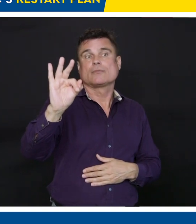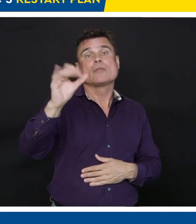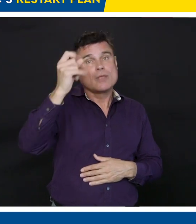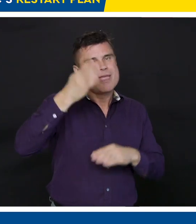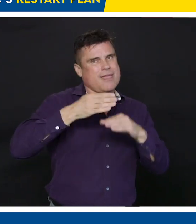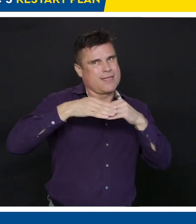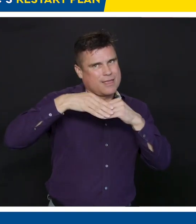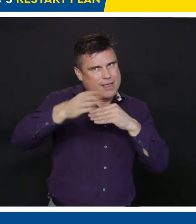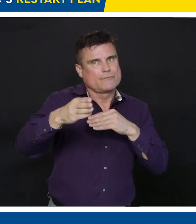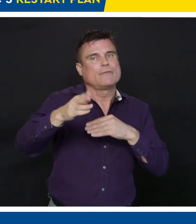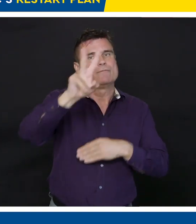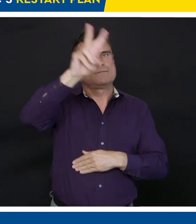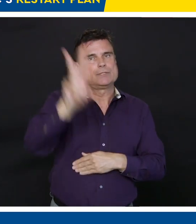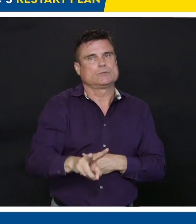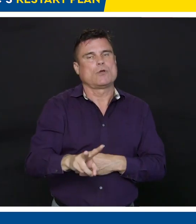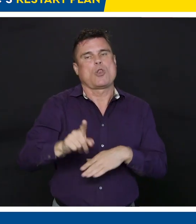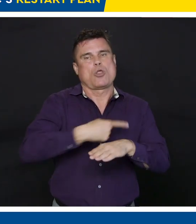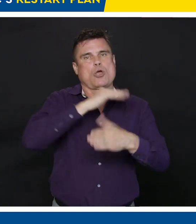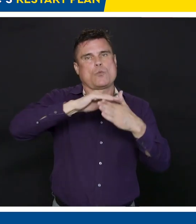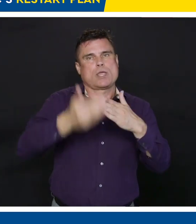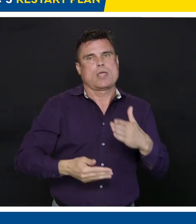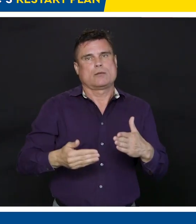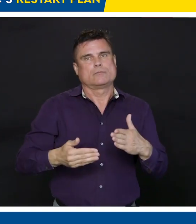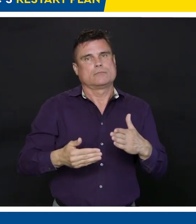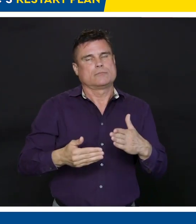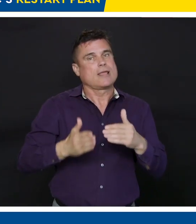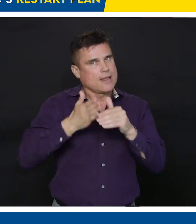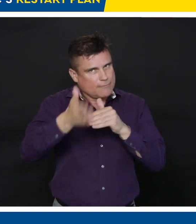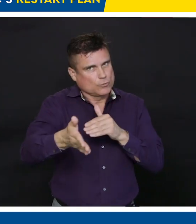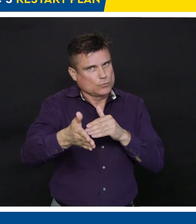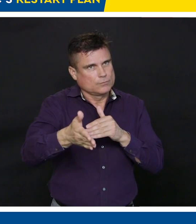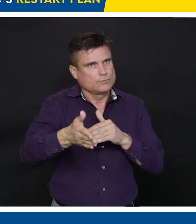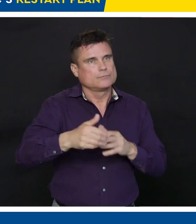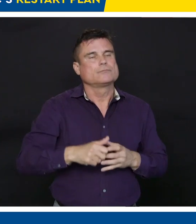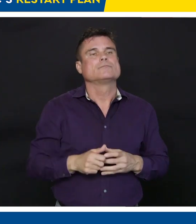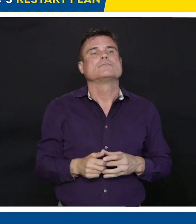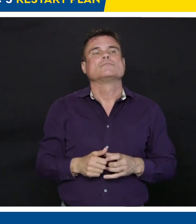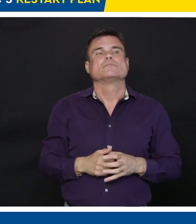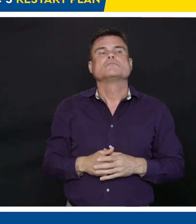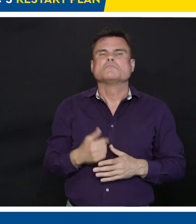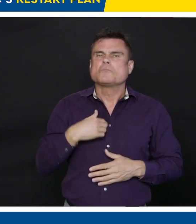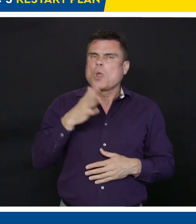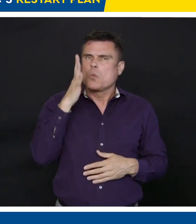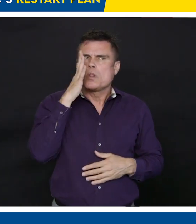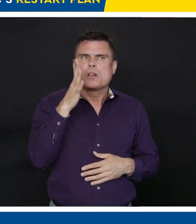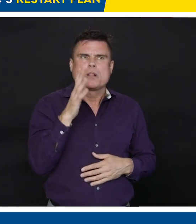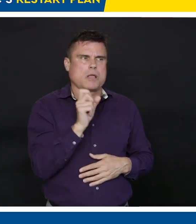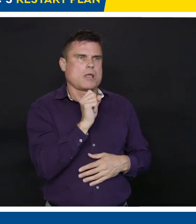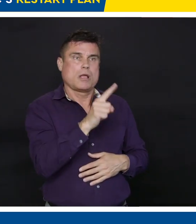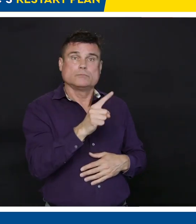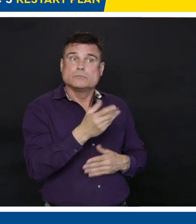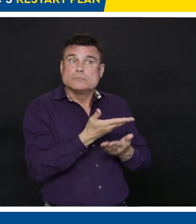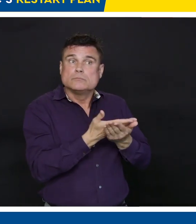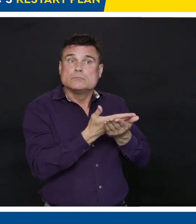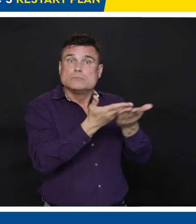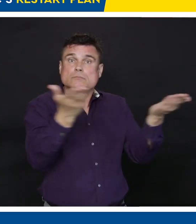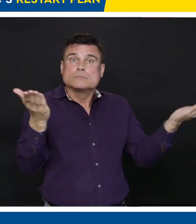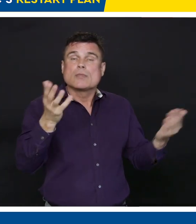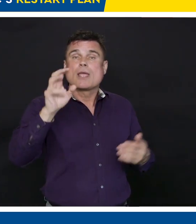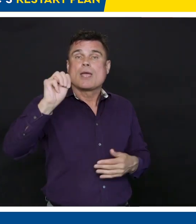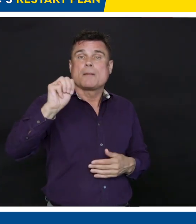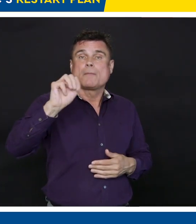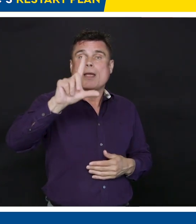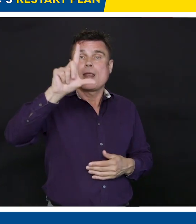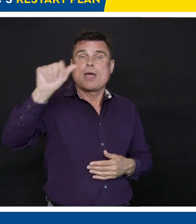plan. We understand how we're going to operate. I'm going to be asking all members of the legislature to be sounding boards in their community.